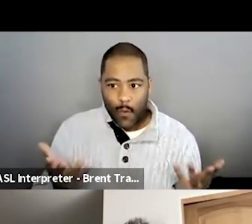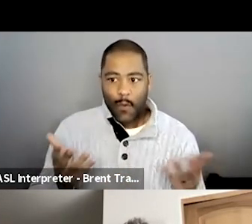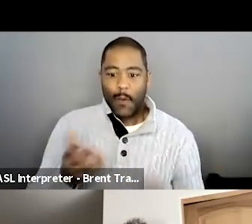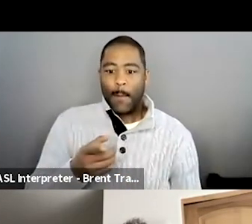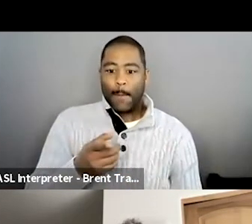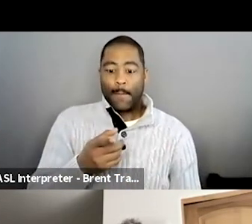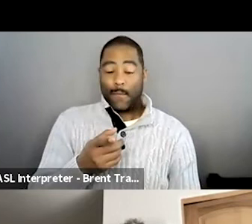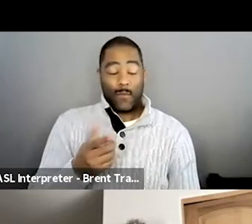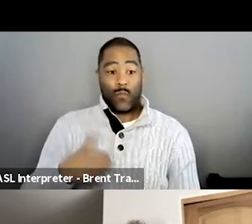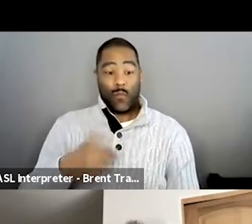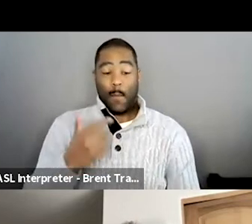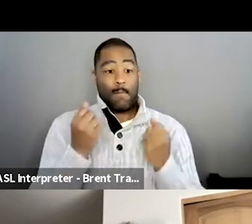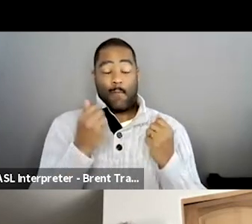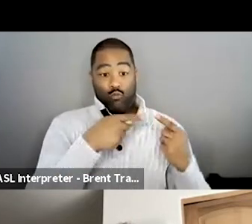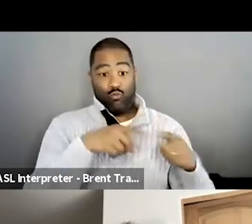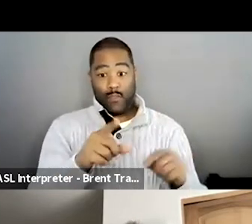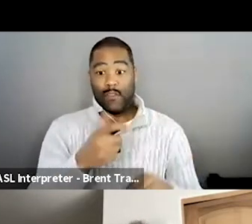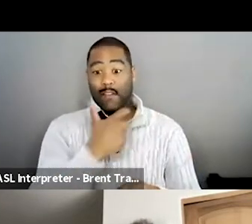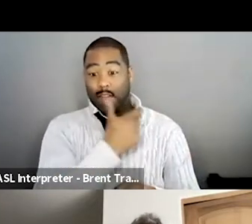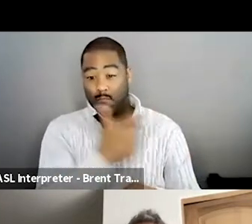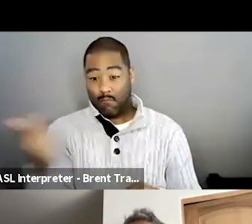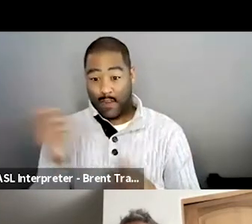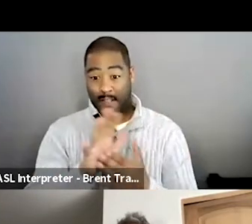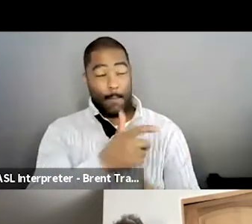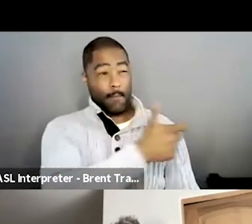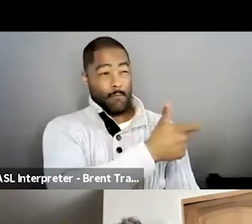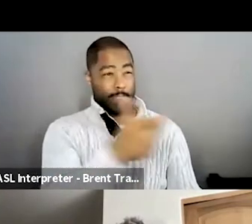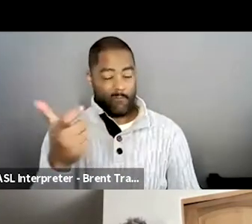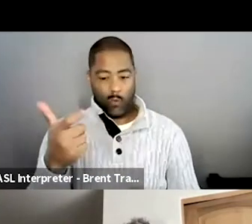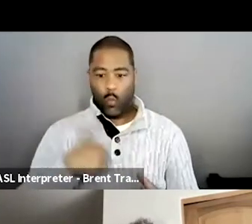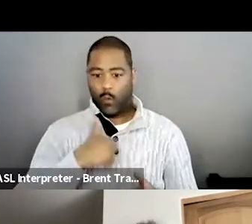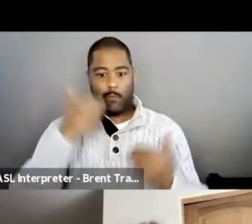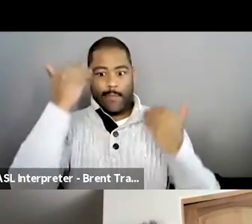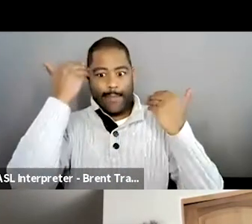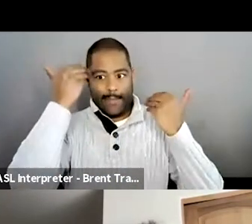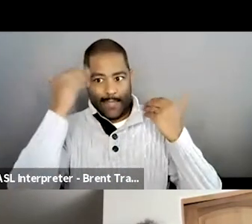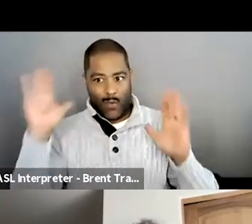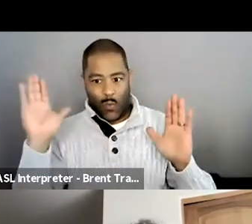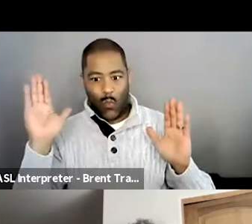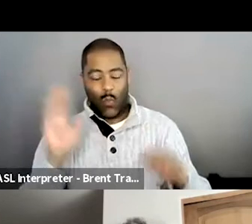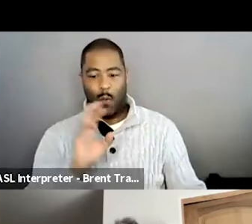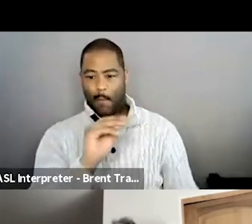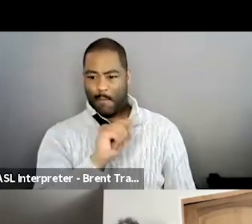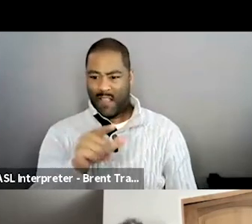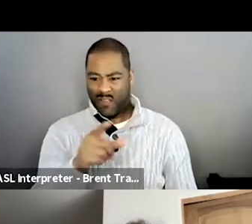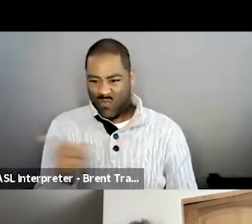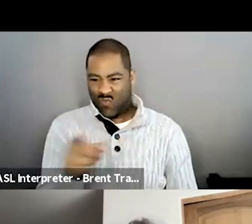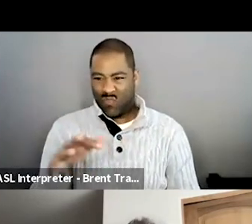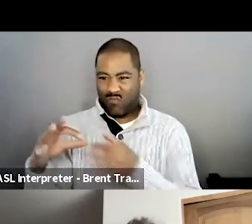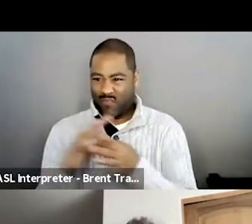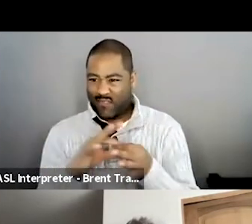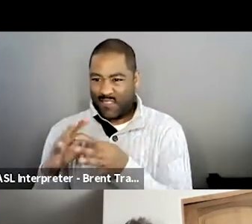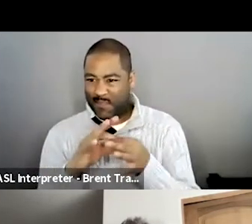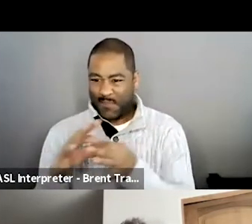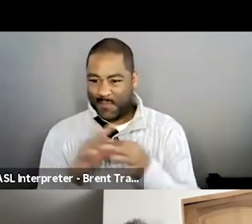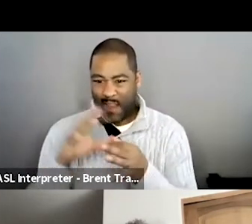frankly. Yeah. I mean, that's, you're right. And I, think that was a conscious decision early on and probably a bad one. I don't know.